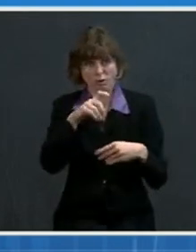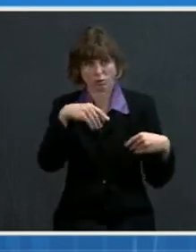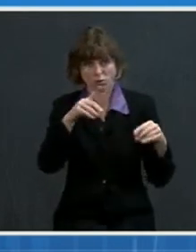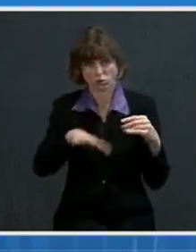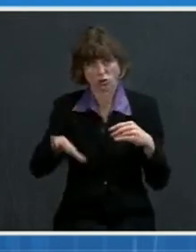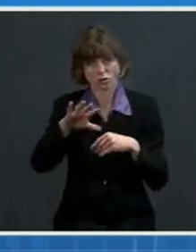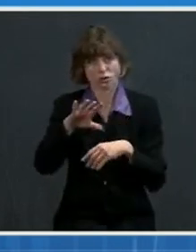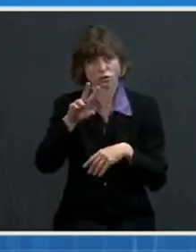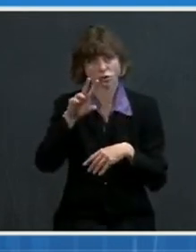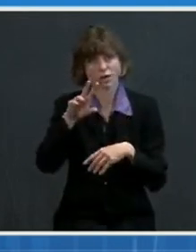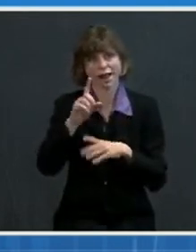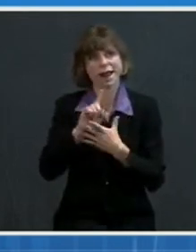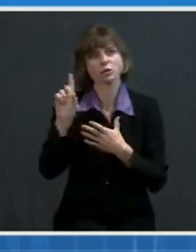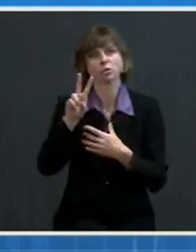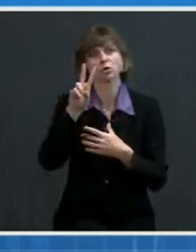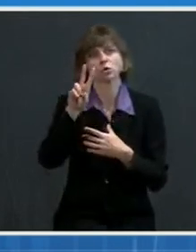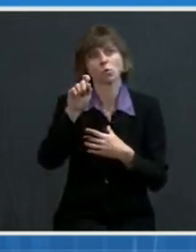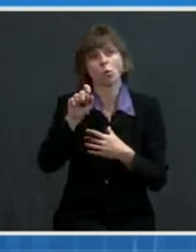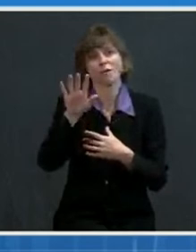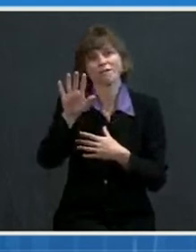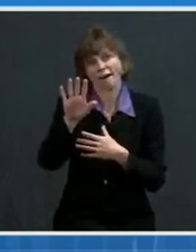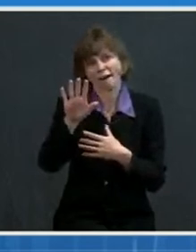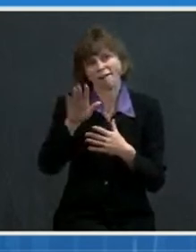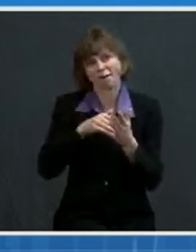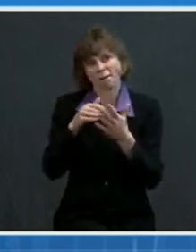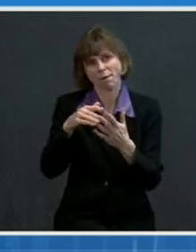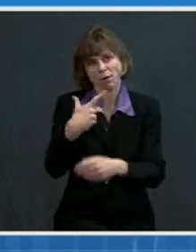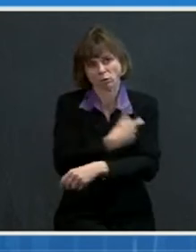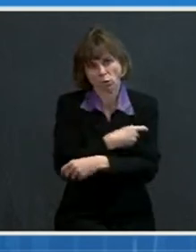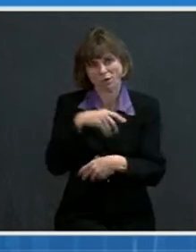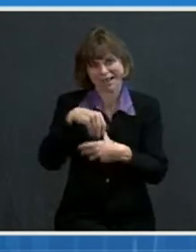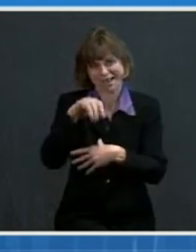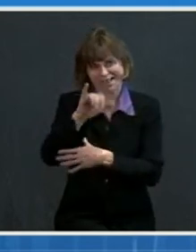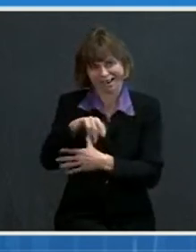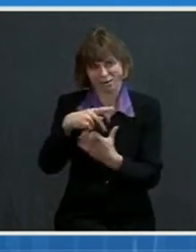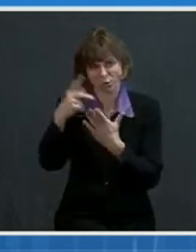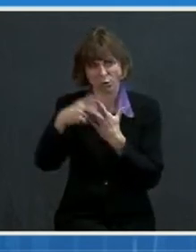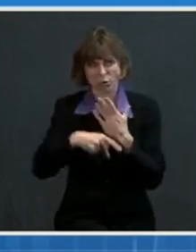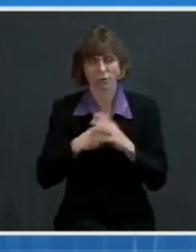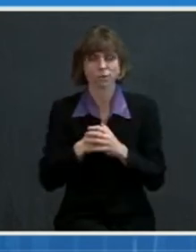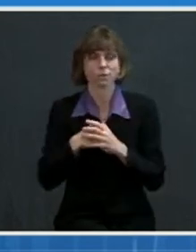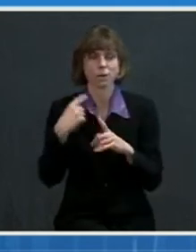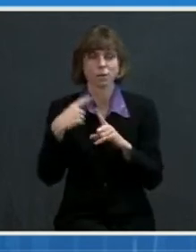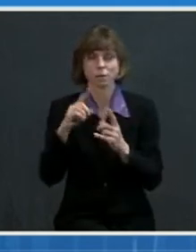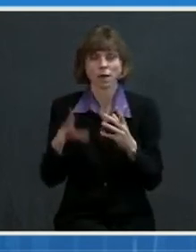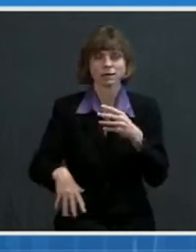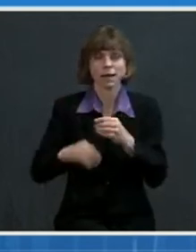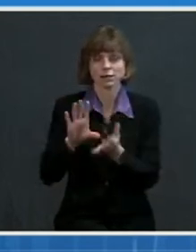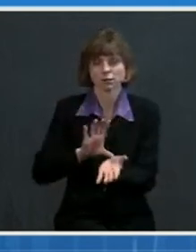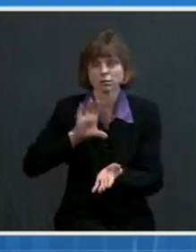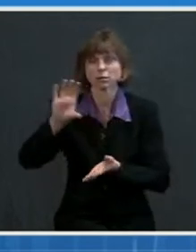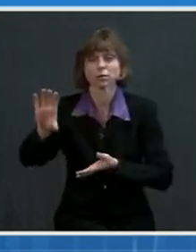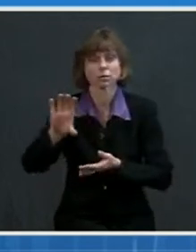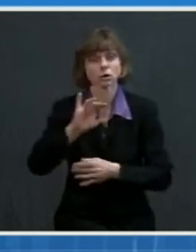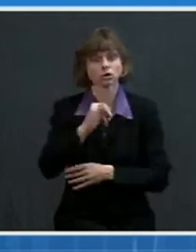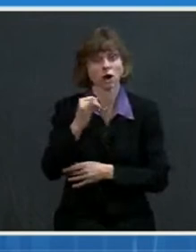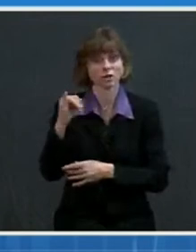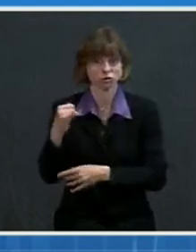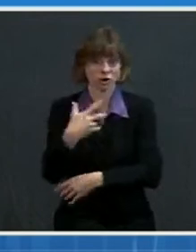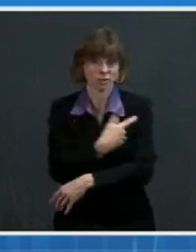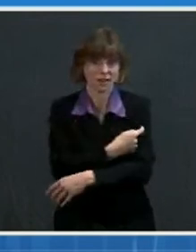.5 million doses of the Pfizer-Moderna vaccines, plus the additional supply that they received with the Johnson & Johnson vaccine.